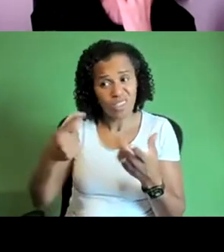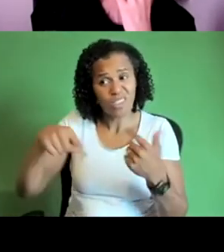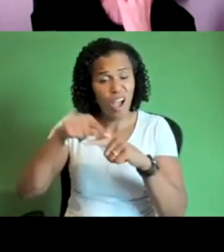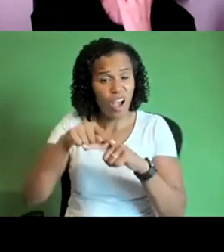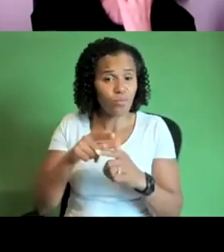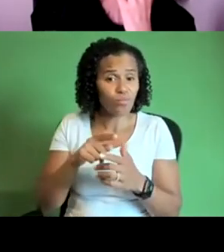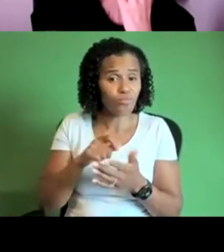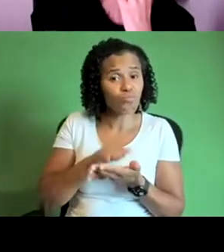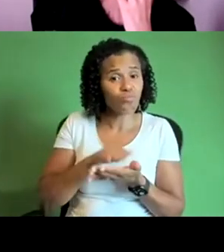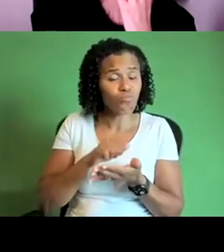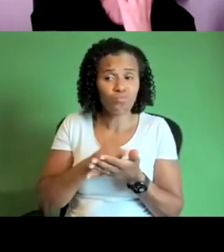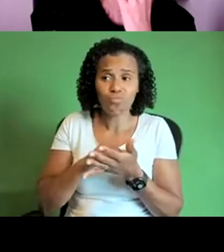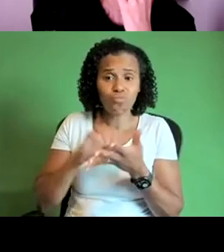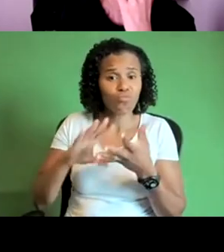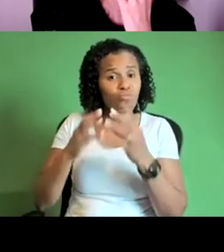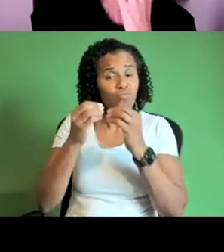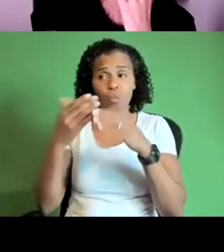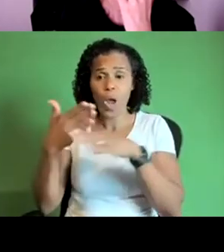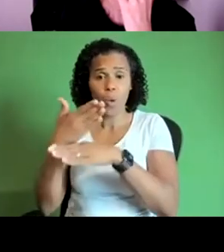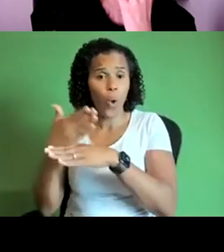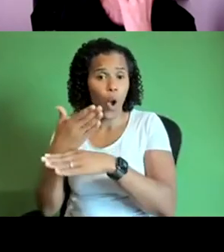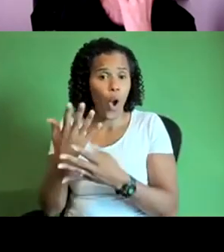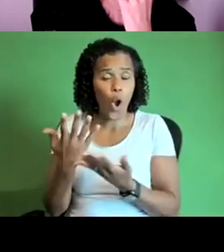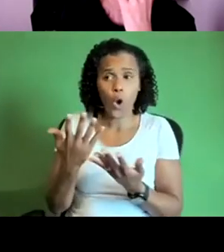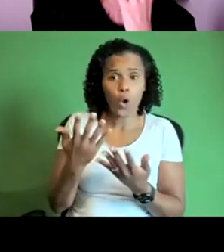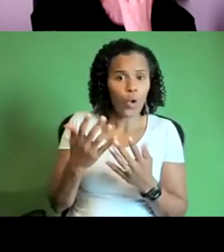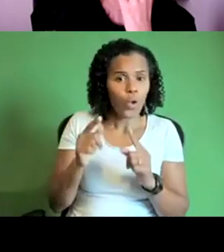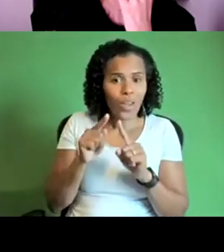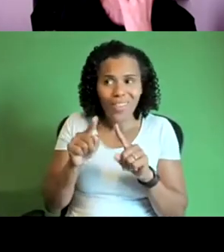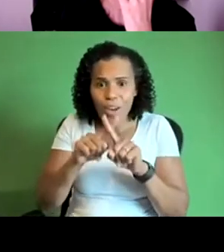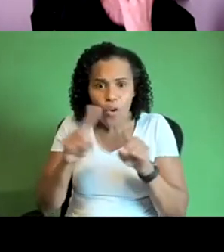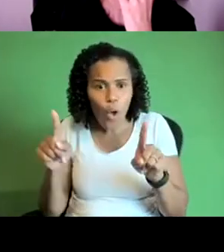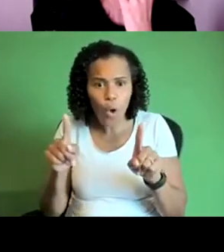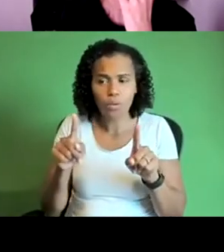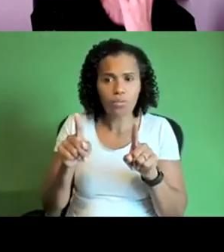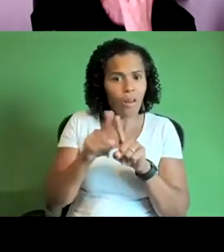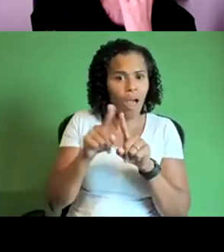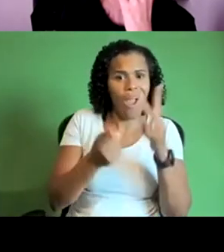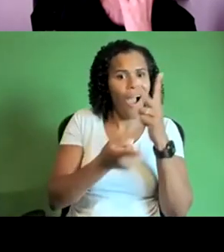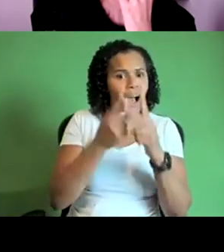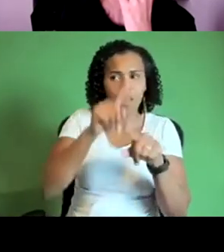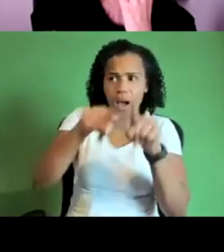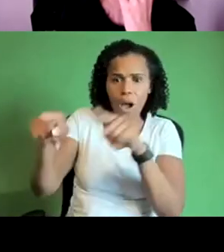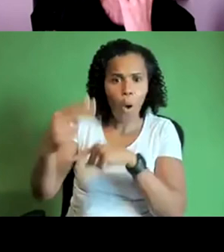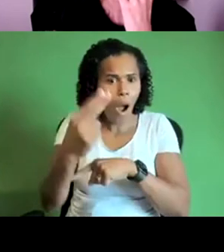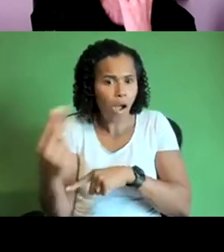uh neurotypical trajectory of an artist or professional development so the work um